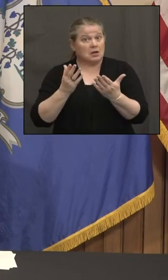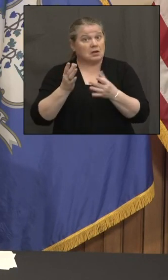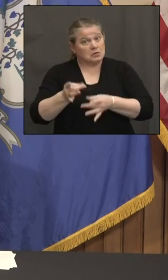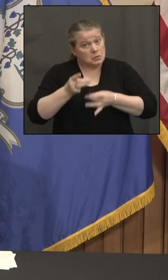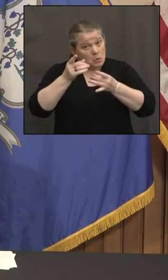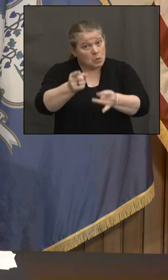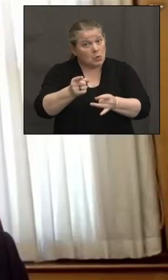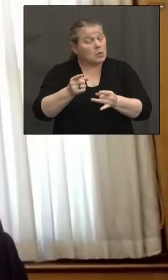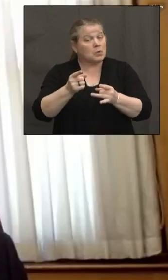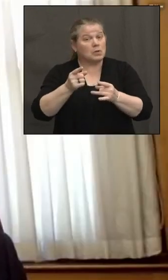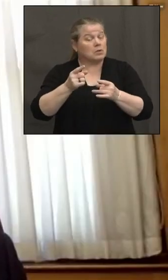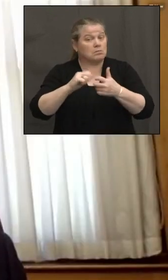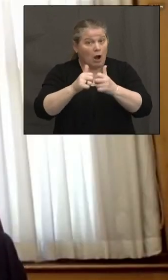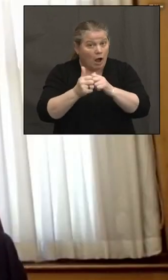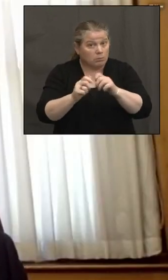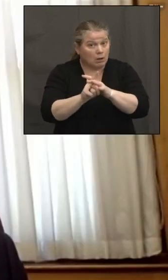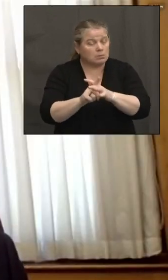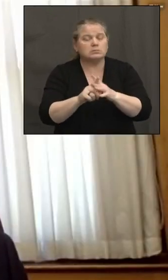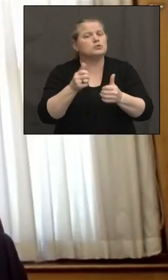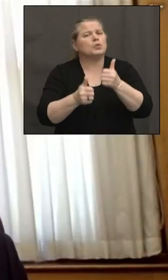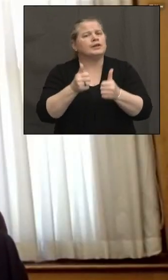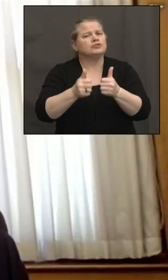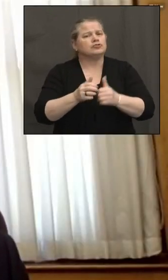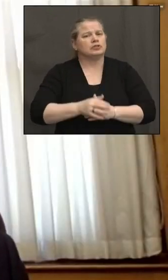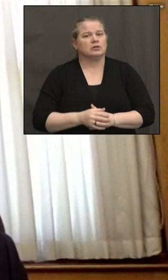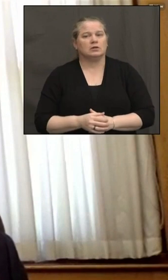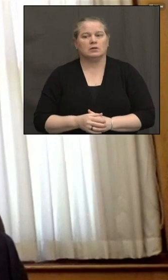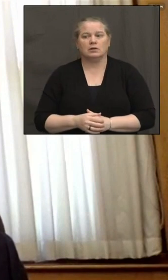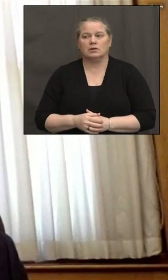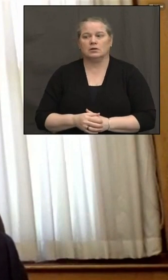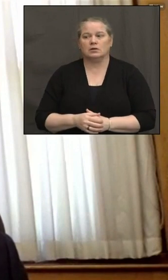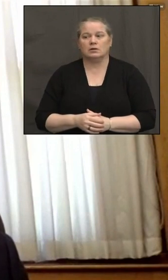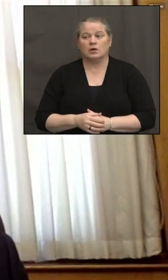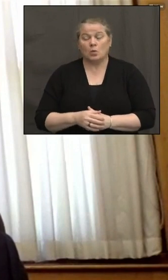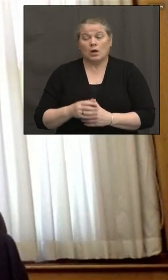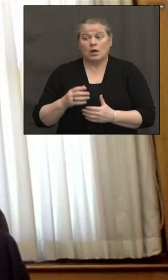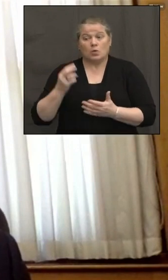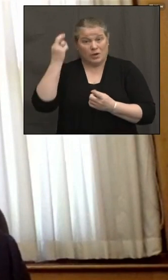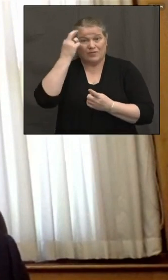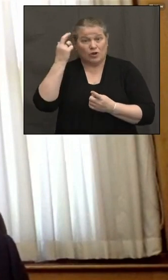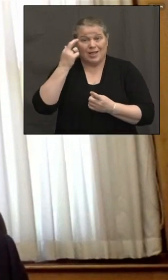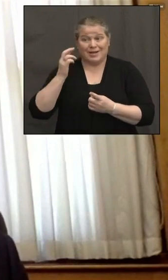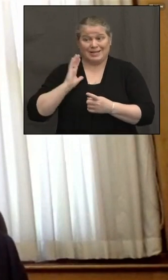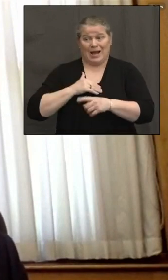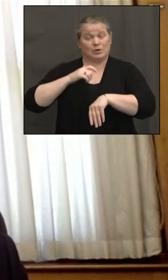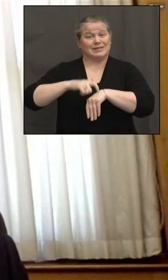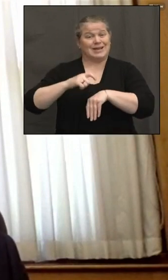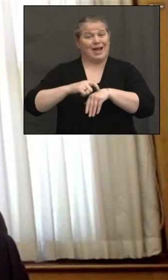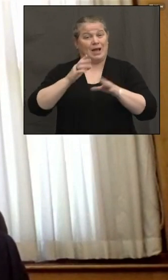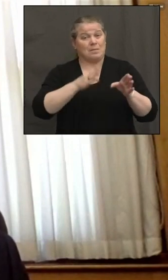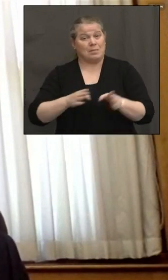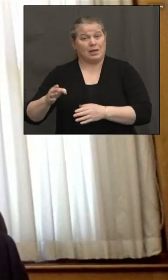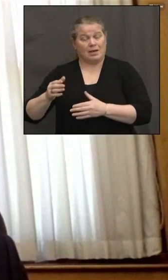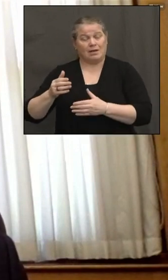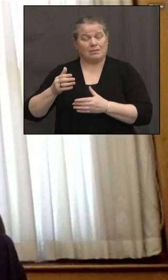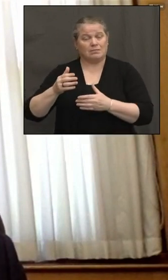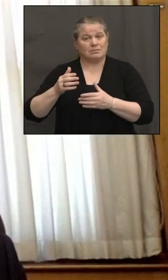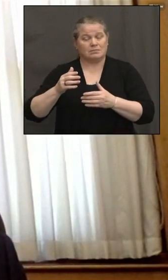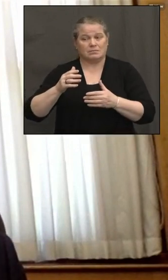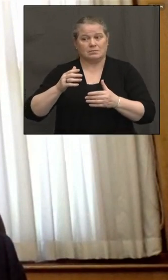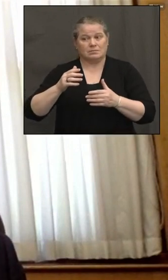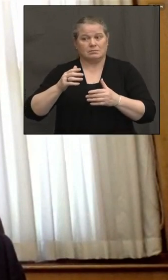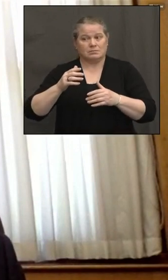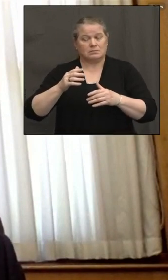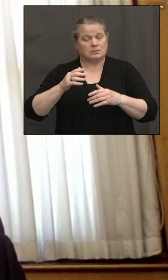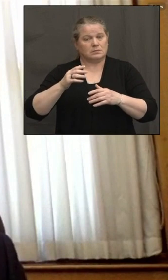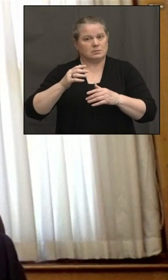Well, I think what we've learned is that we're timing these transitions quite well. You know, as I said before, our goal is not